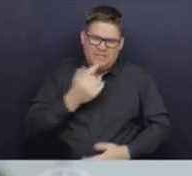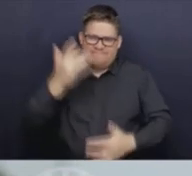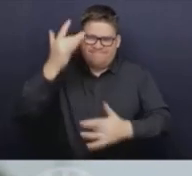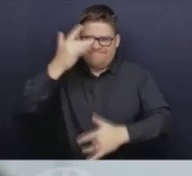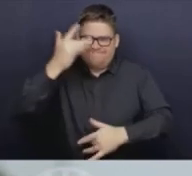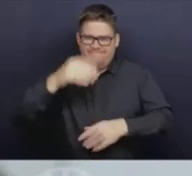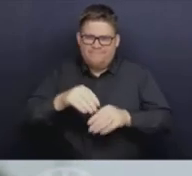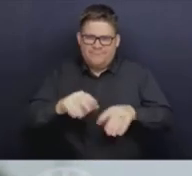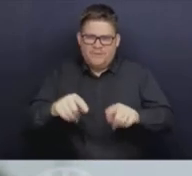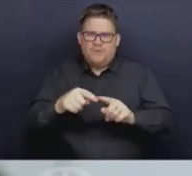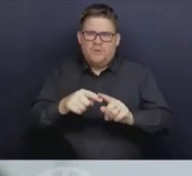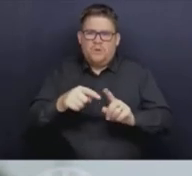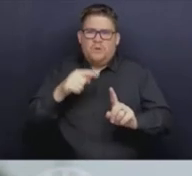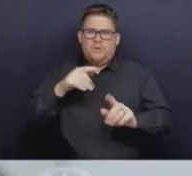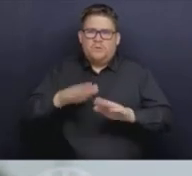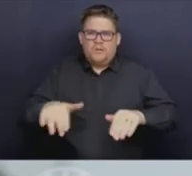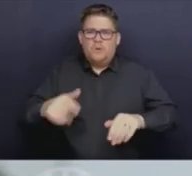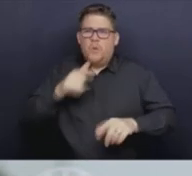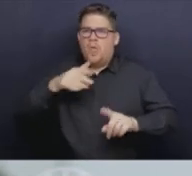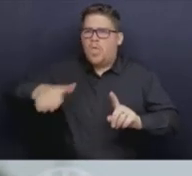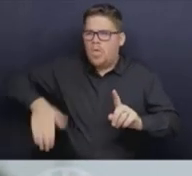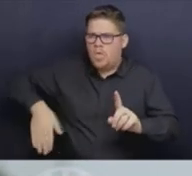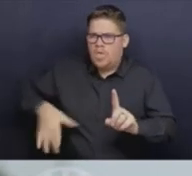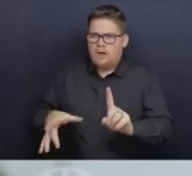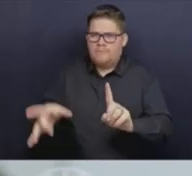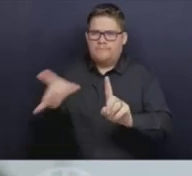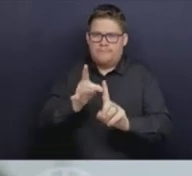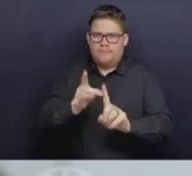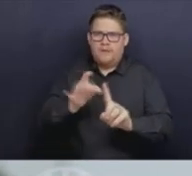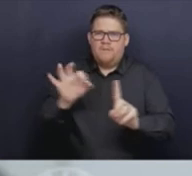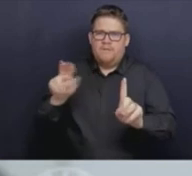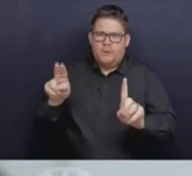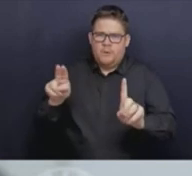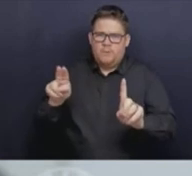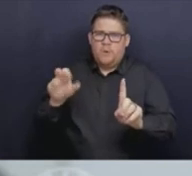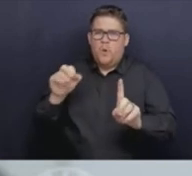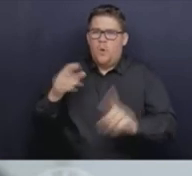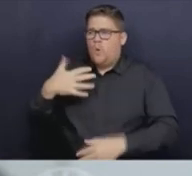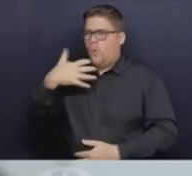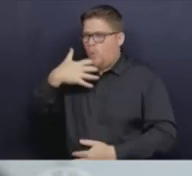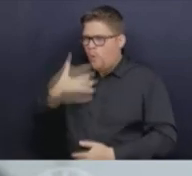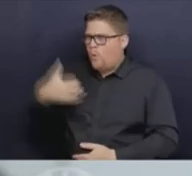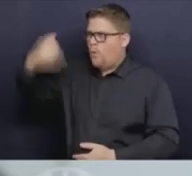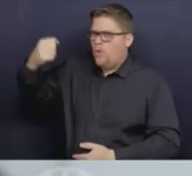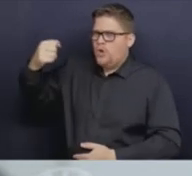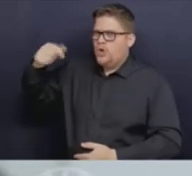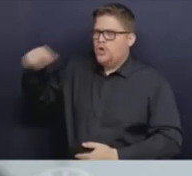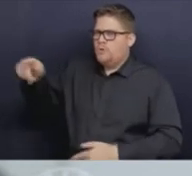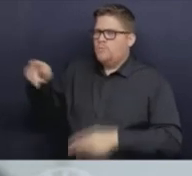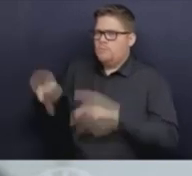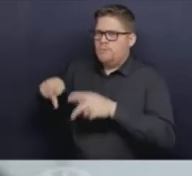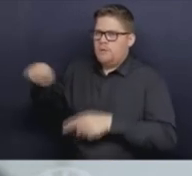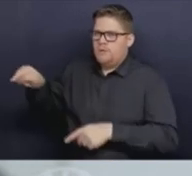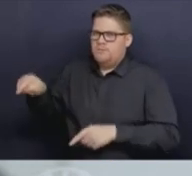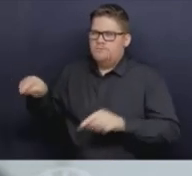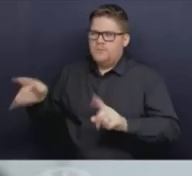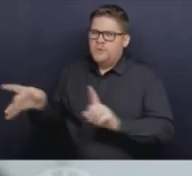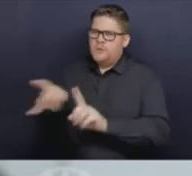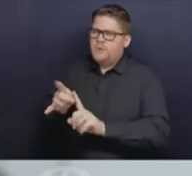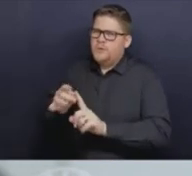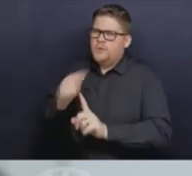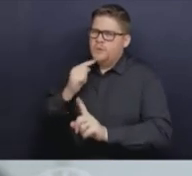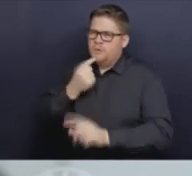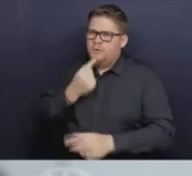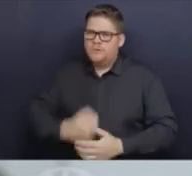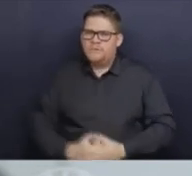and in older people. And we also know that there are other strains of influenza and we often see later